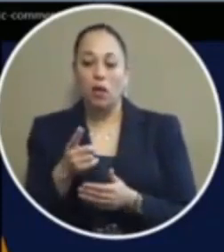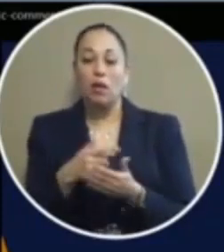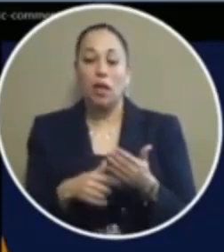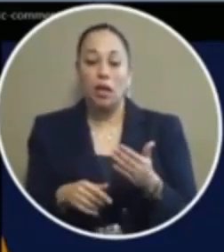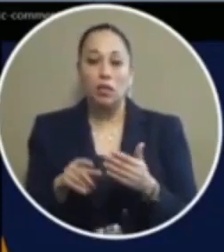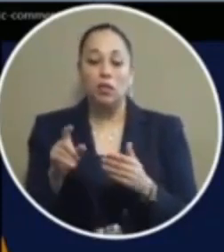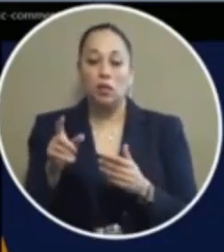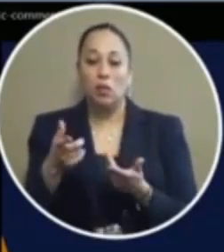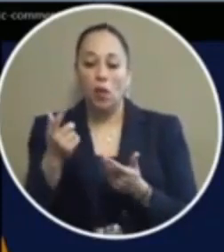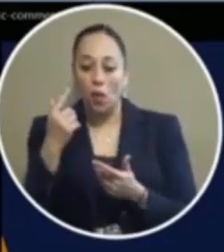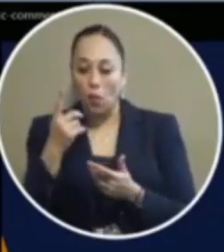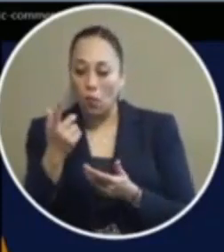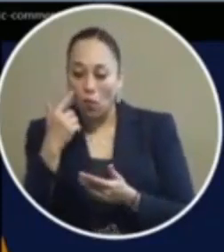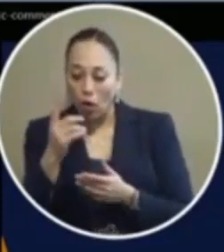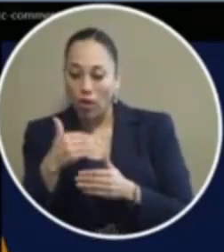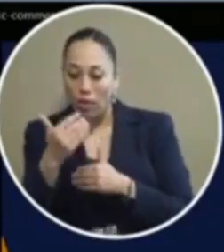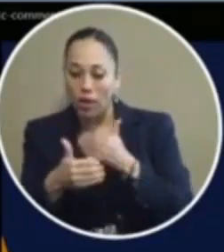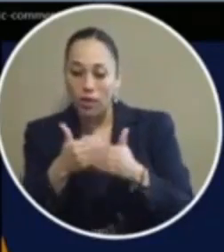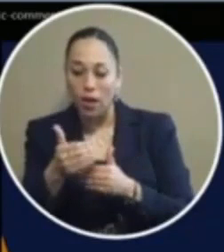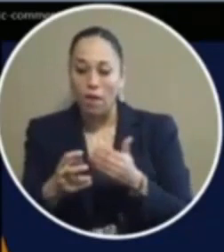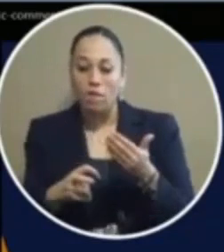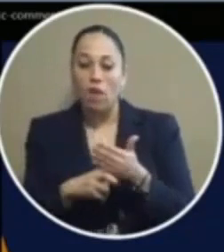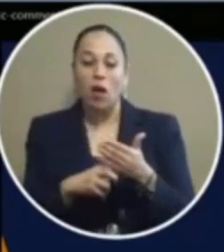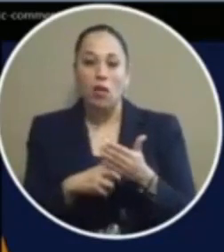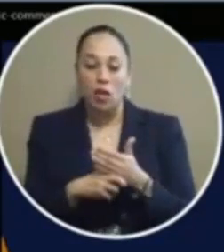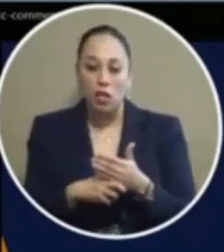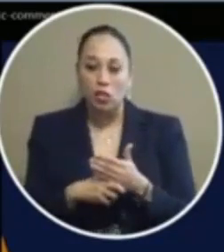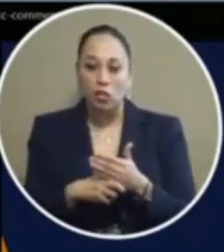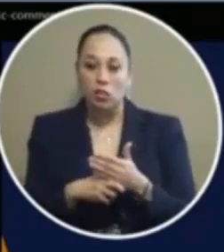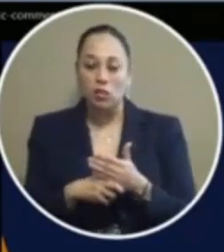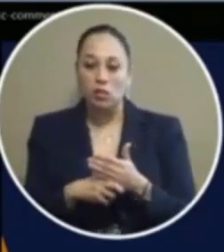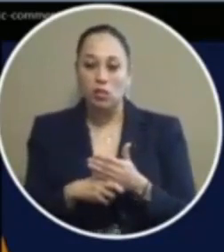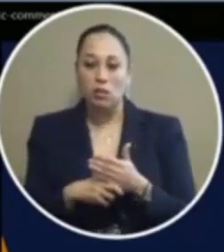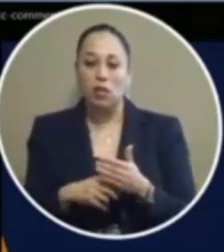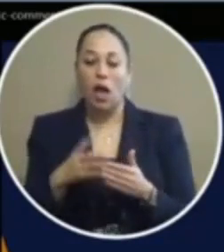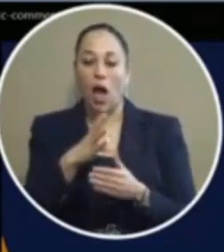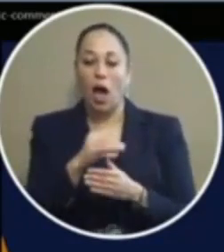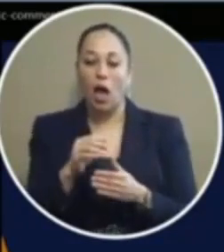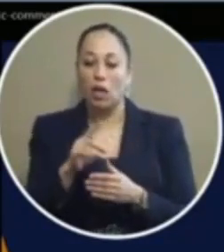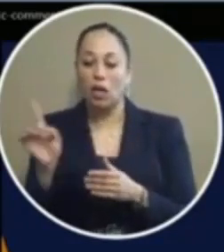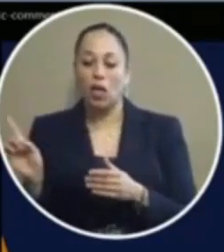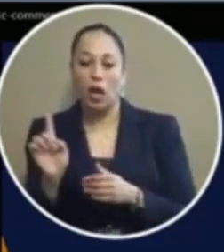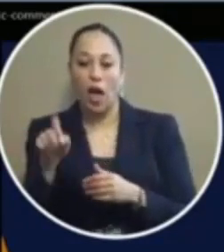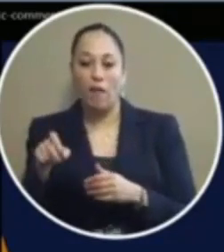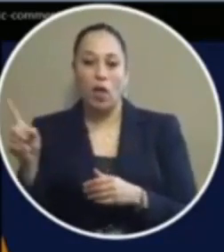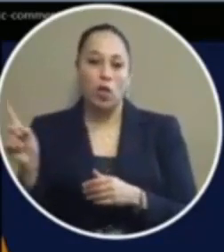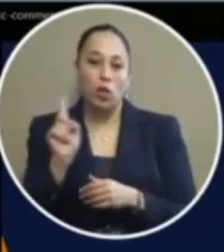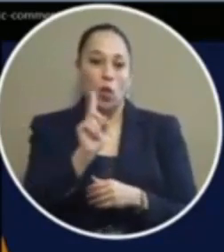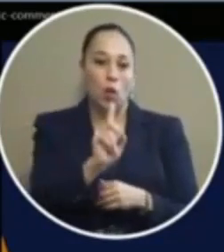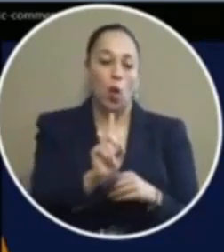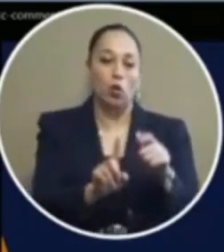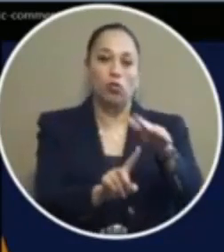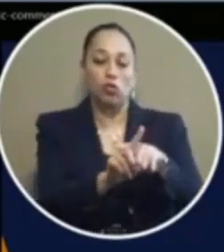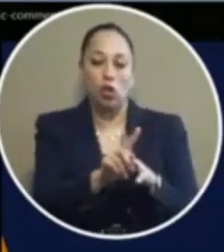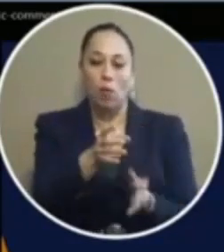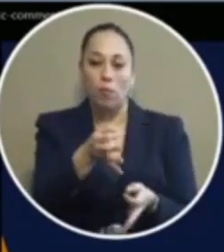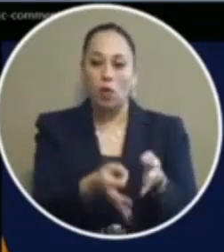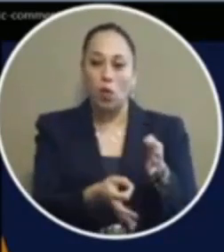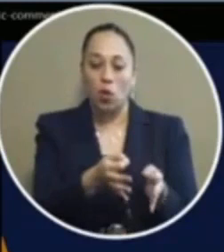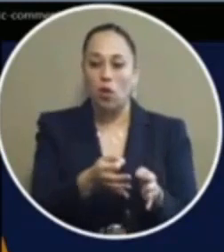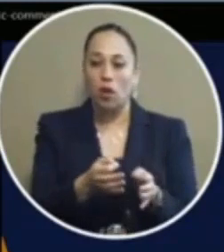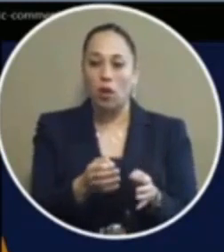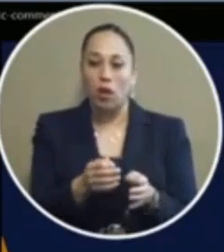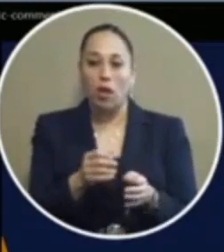arresting for speeding violations we do it by citing offenders and having offenders appear in court at a later date and we do not start